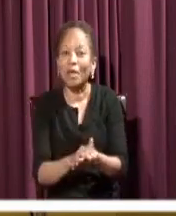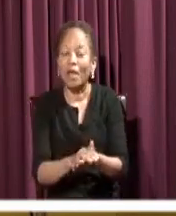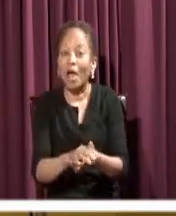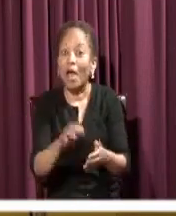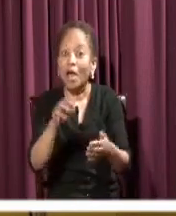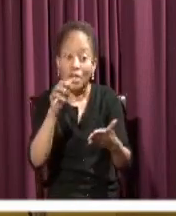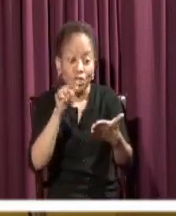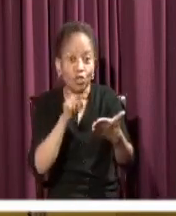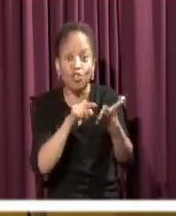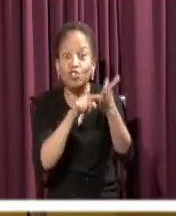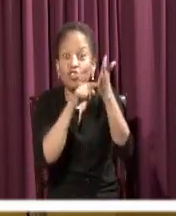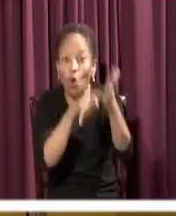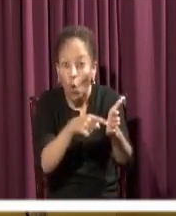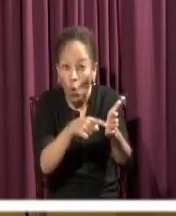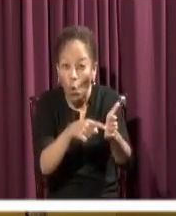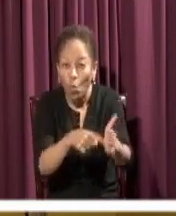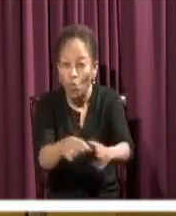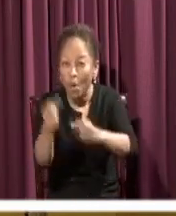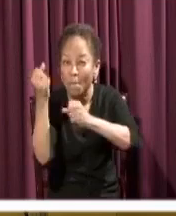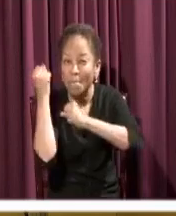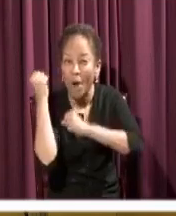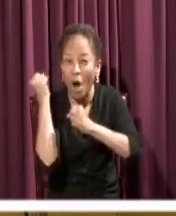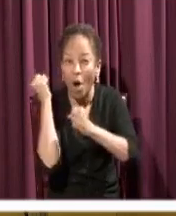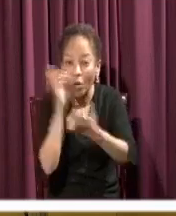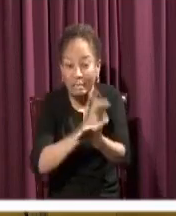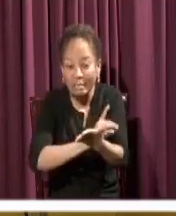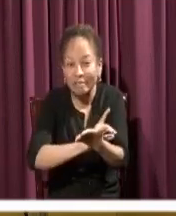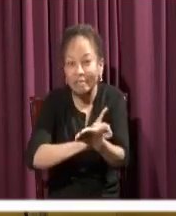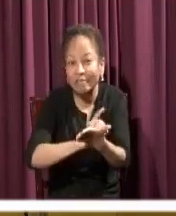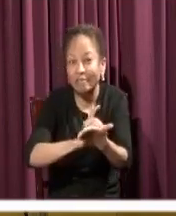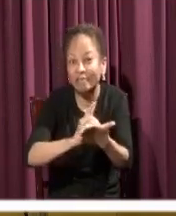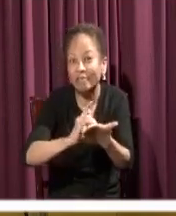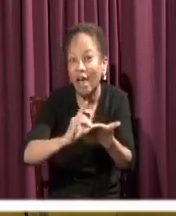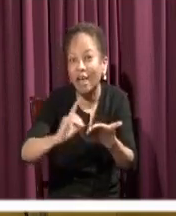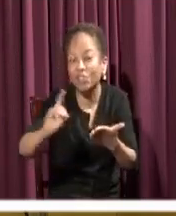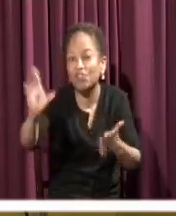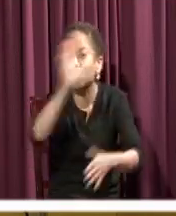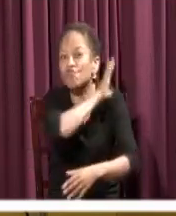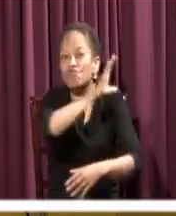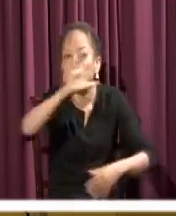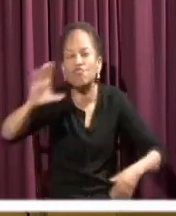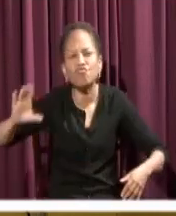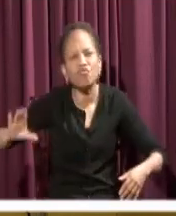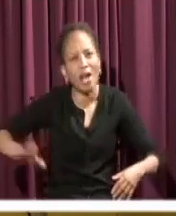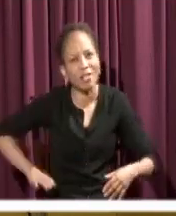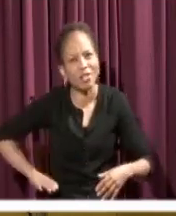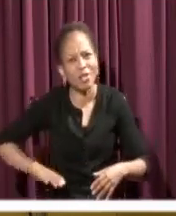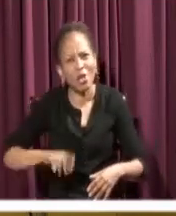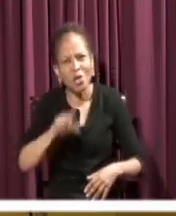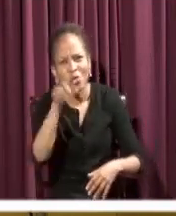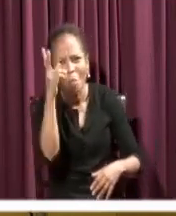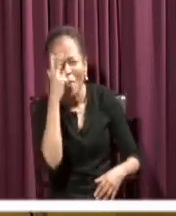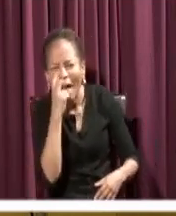of Christ. And putting it in terms that you can't miss unless you're blind.